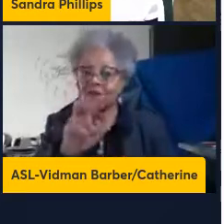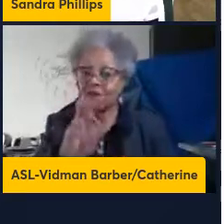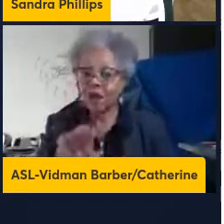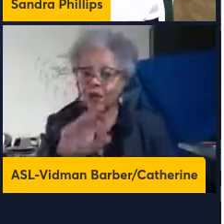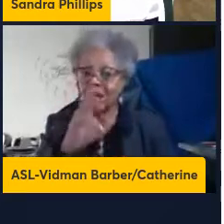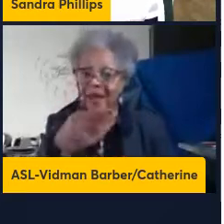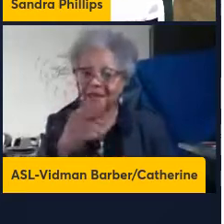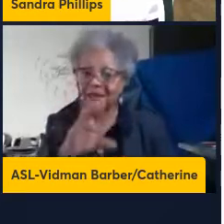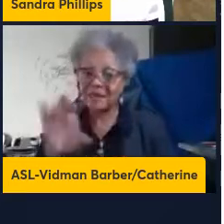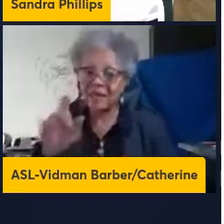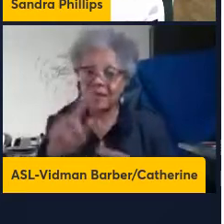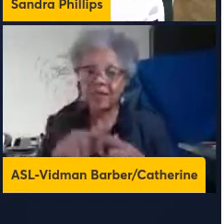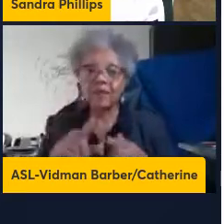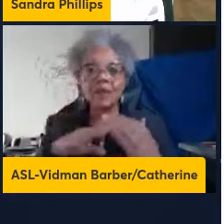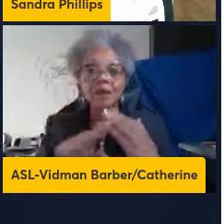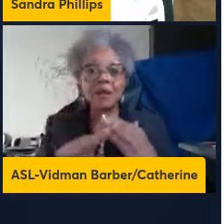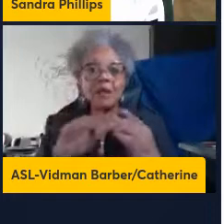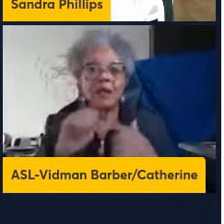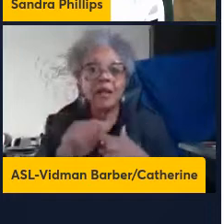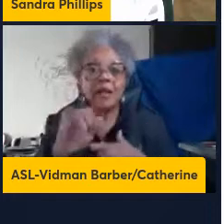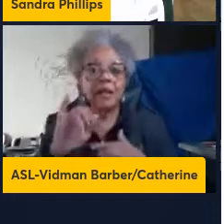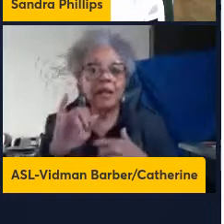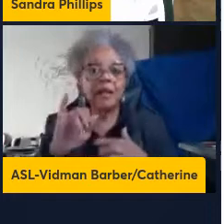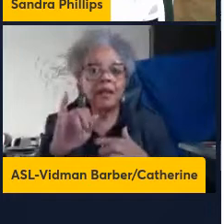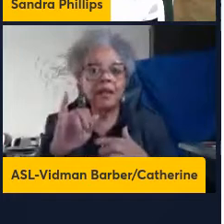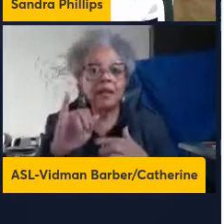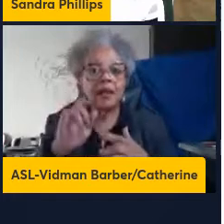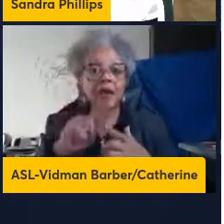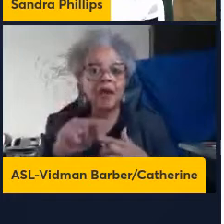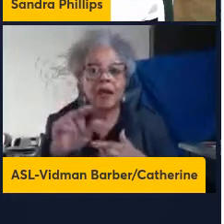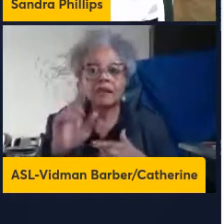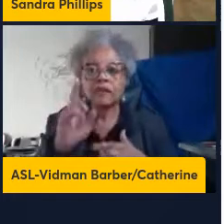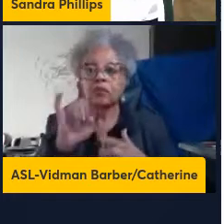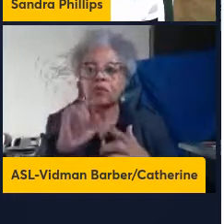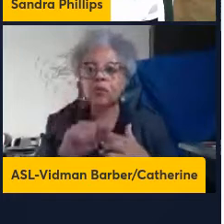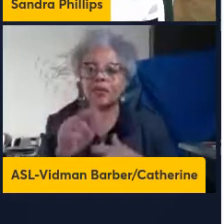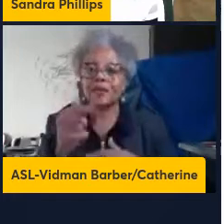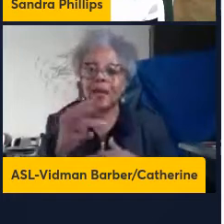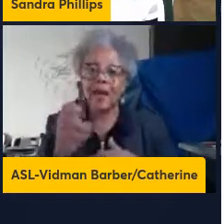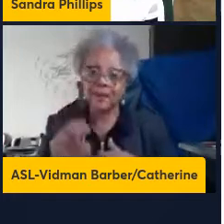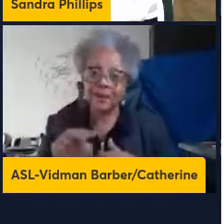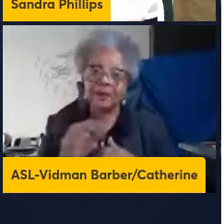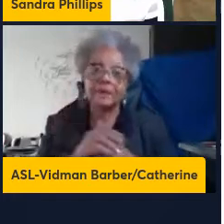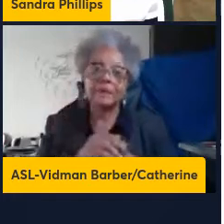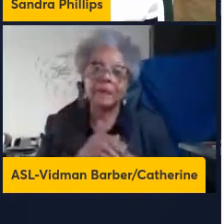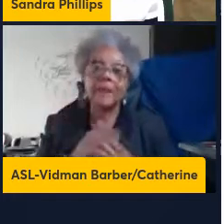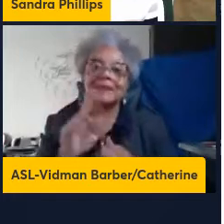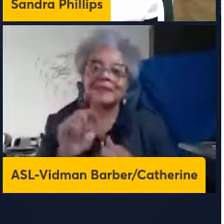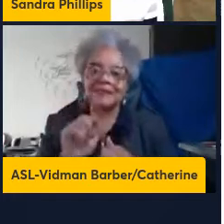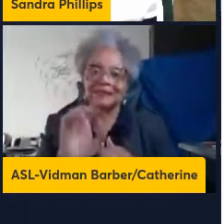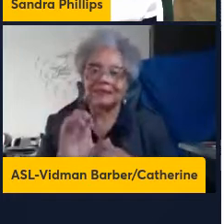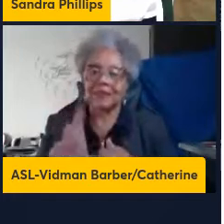induced an interferon gamma antitumor CD8 T-cell response.